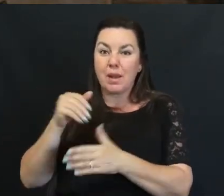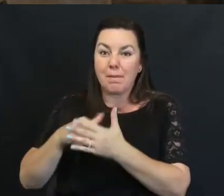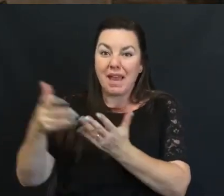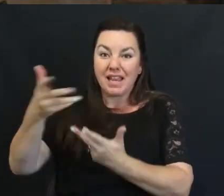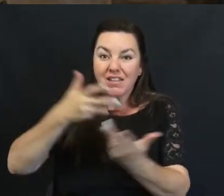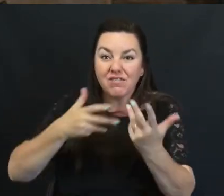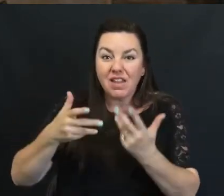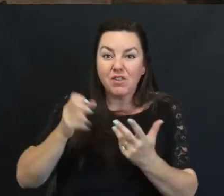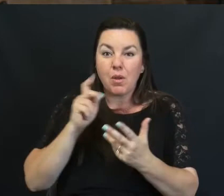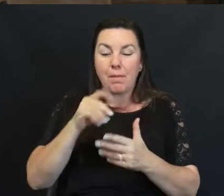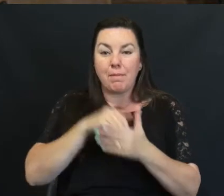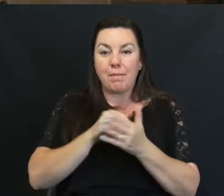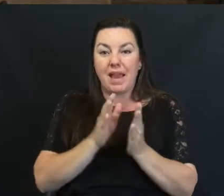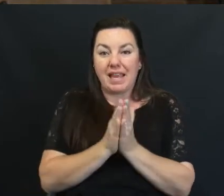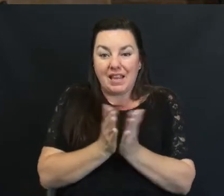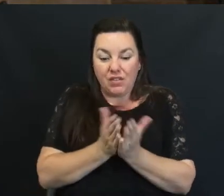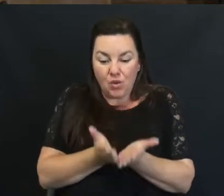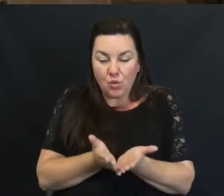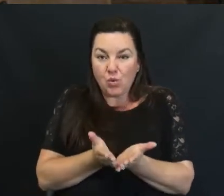into the word